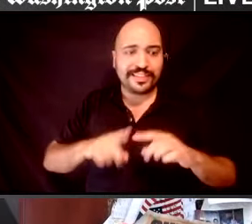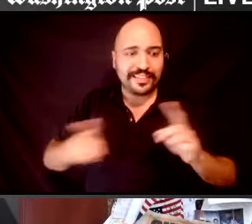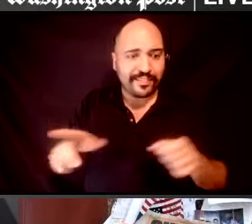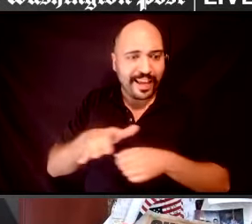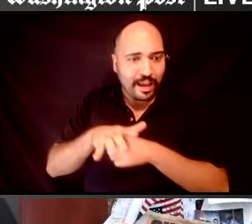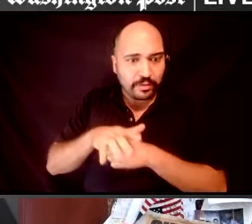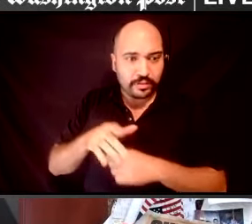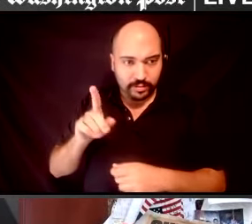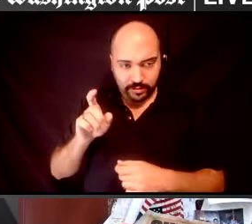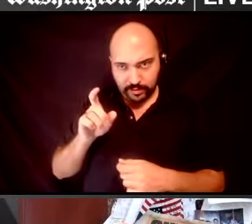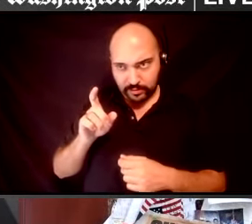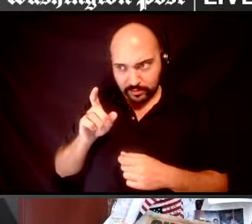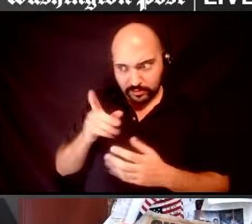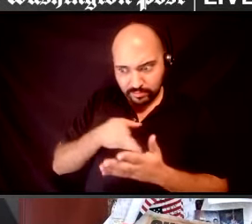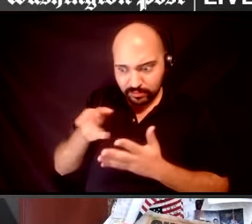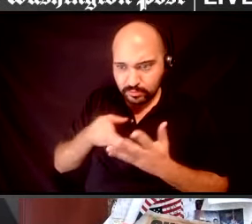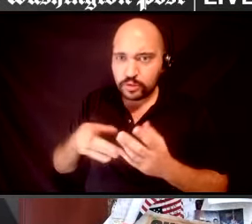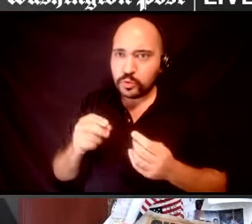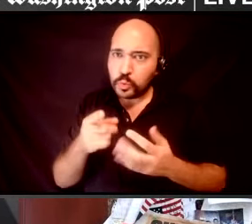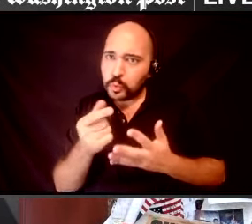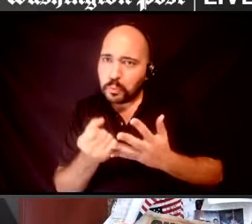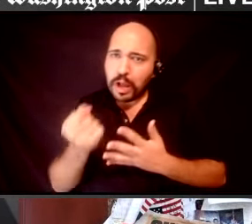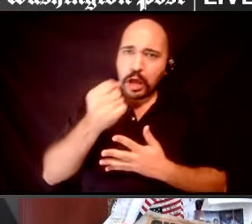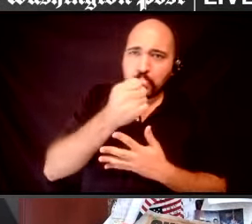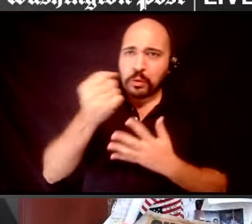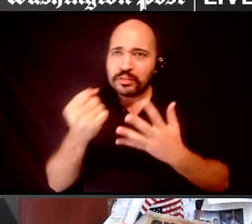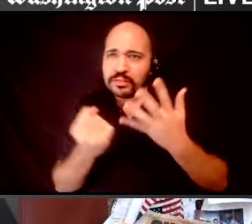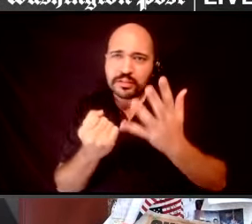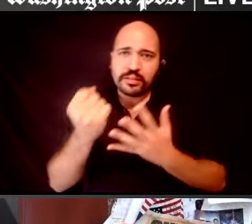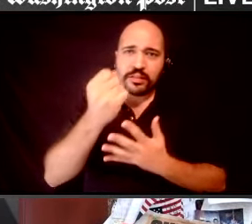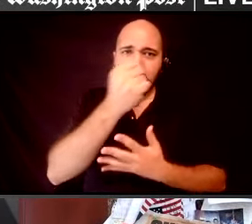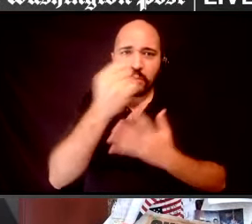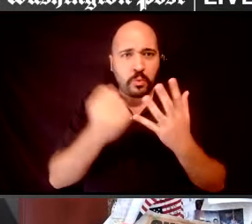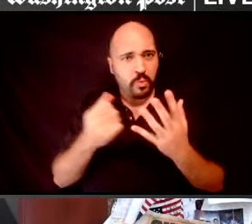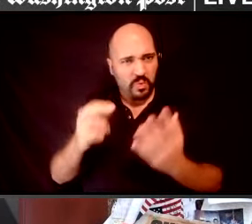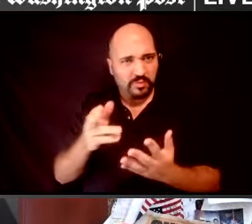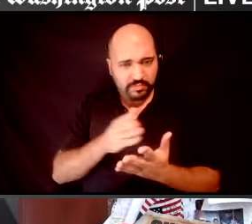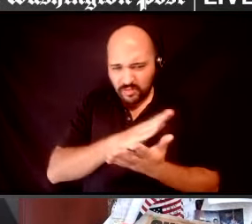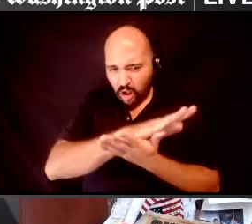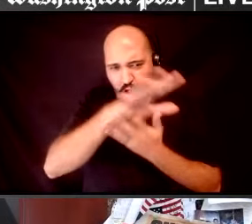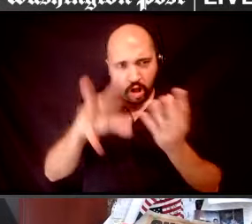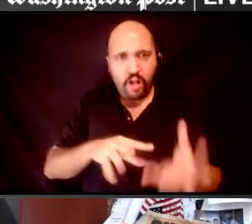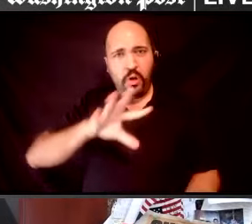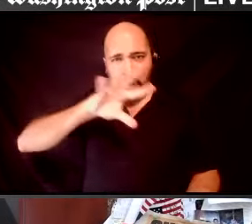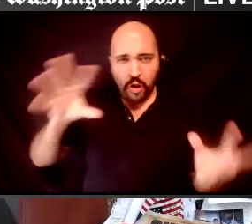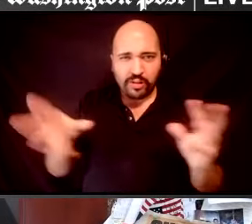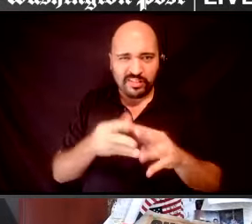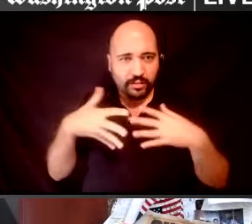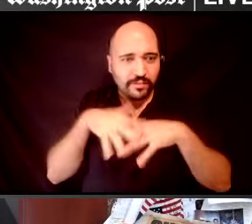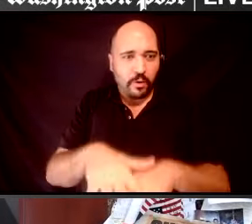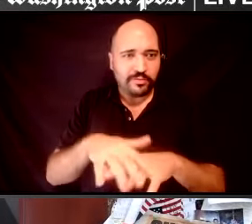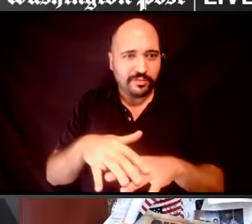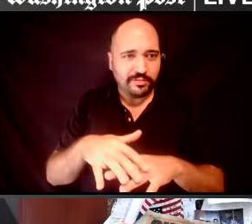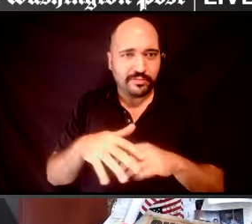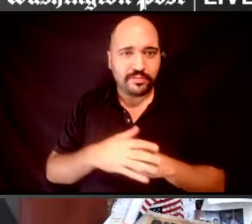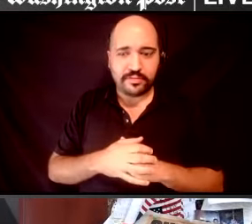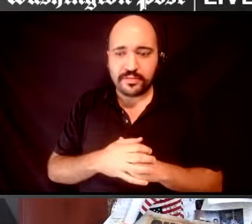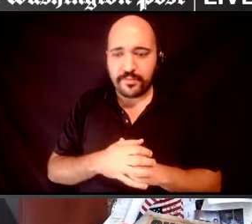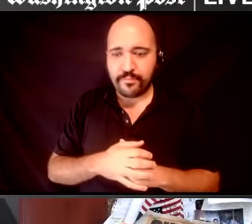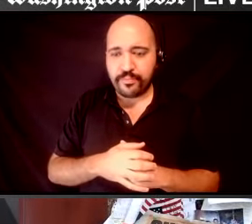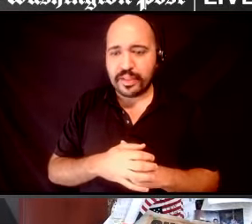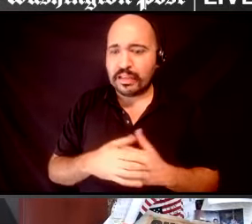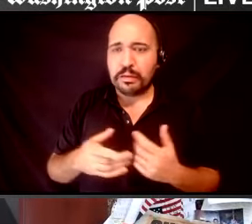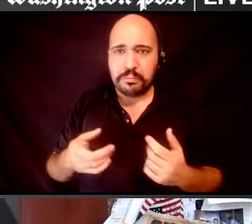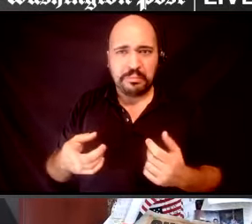prioritize some over others in some area? Or can you manage to bring them all together coherently? I think that it's